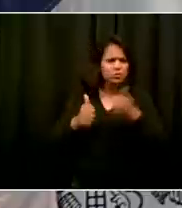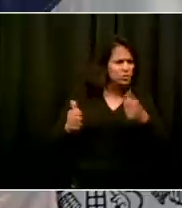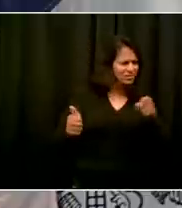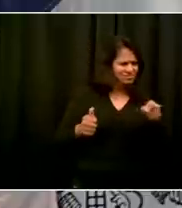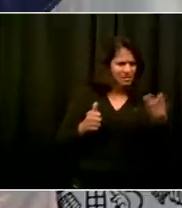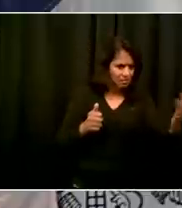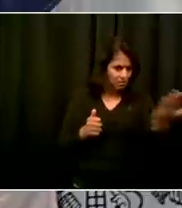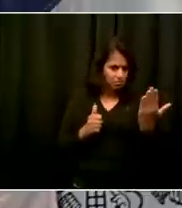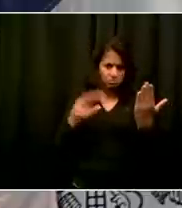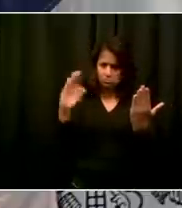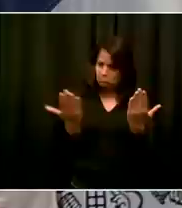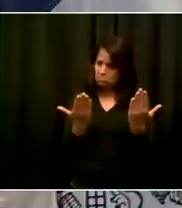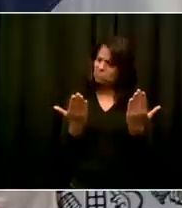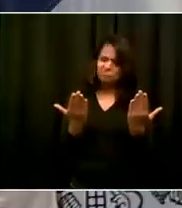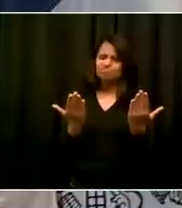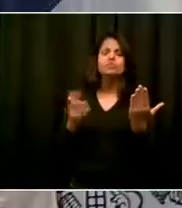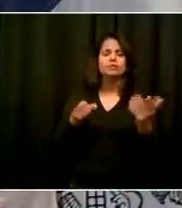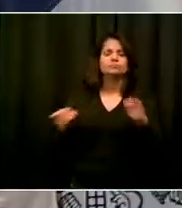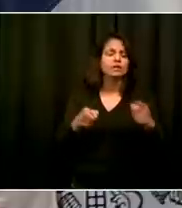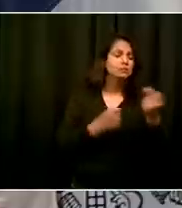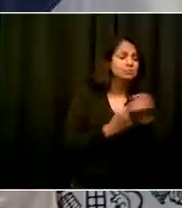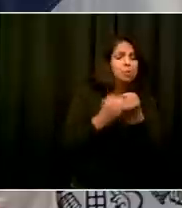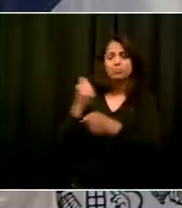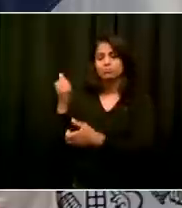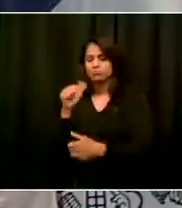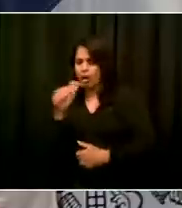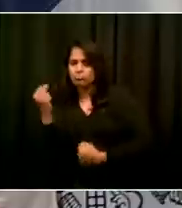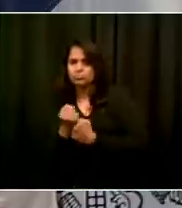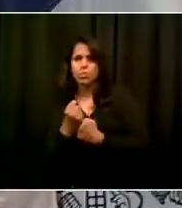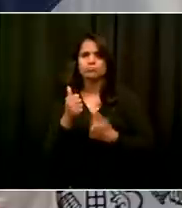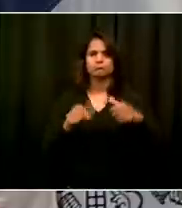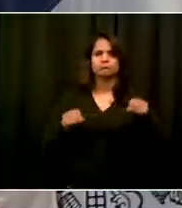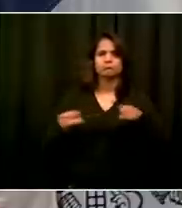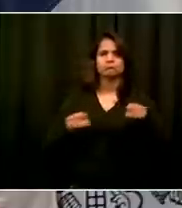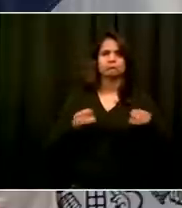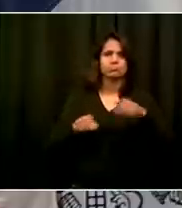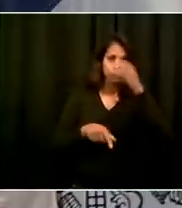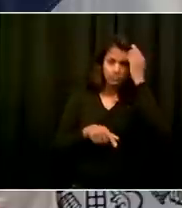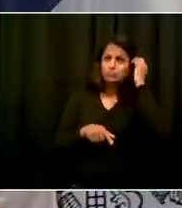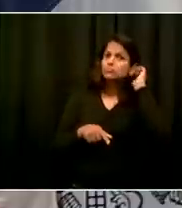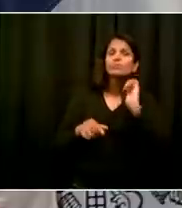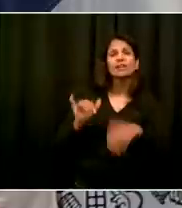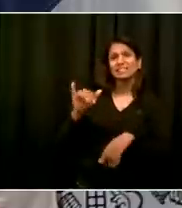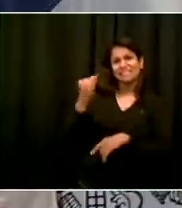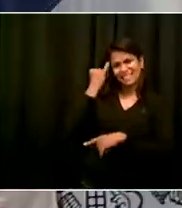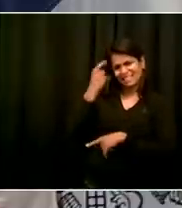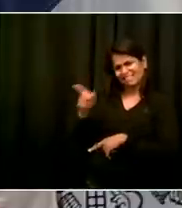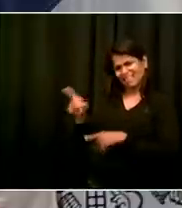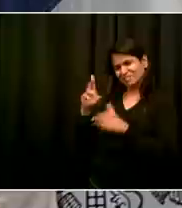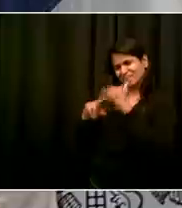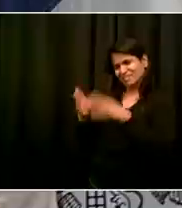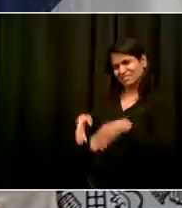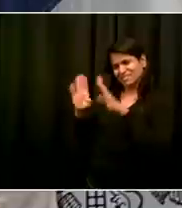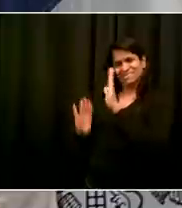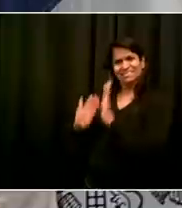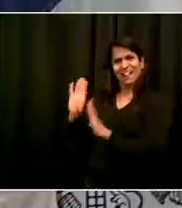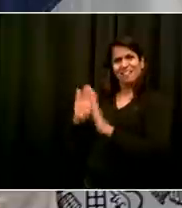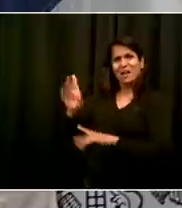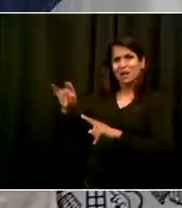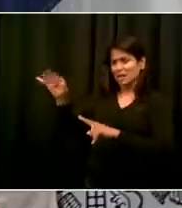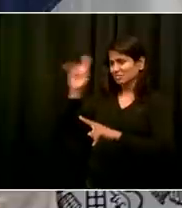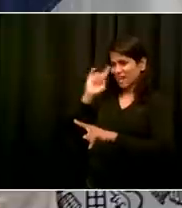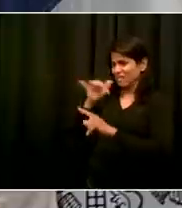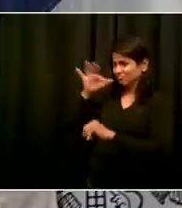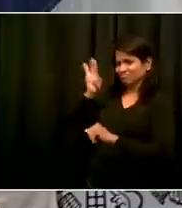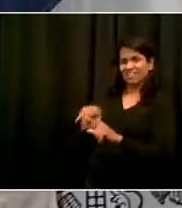we're just going to walk away from that. And when we do see developers working with communities, we're going to embrace it. I was at one Vanderbilt a couple of